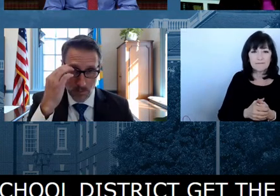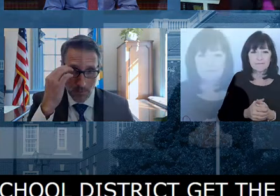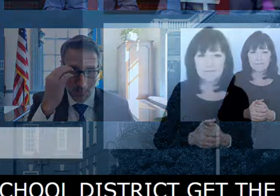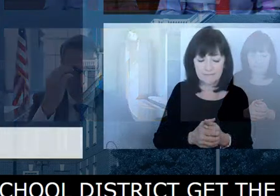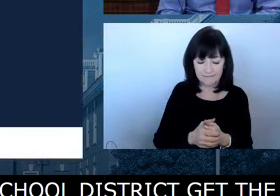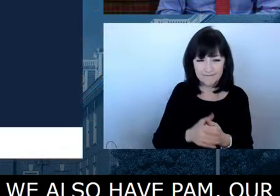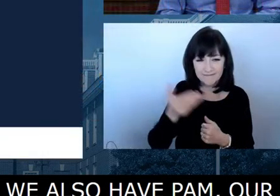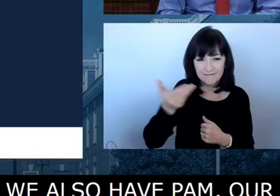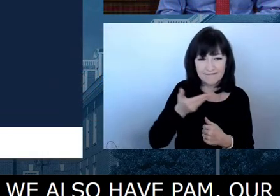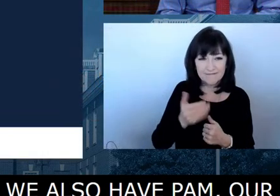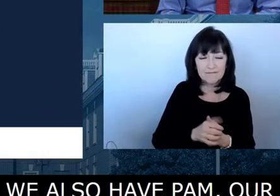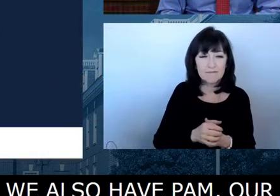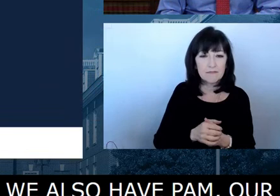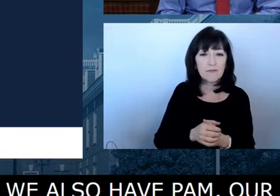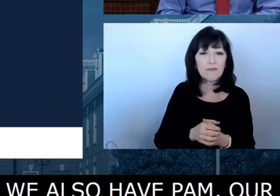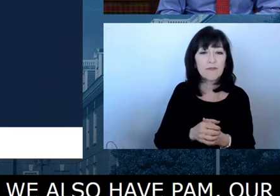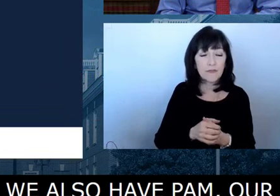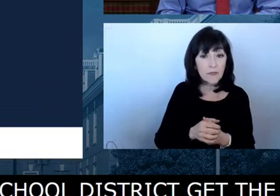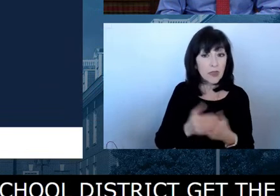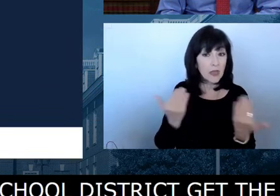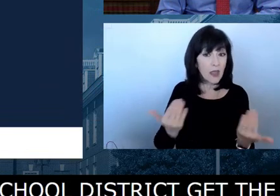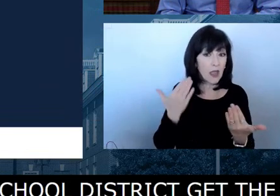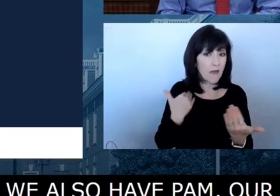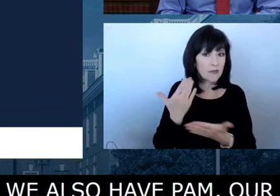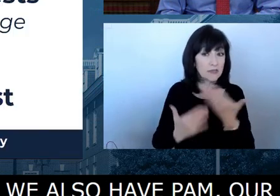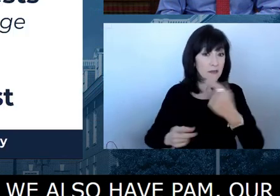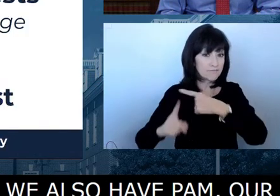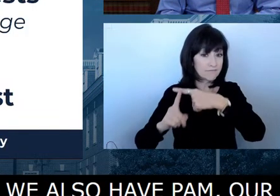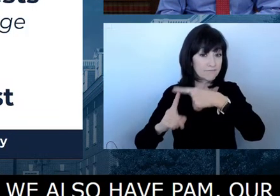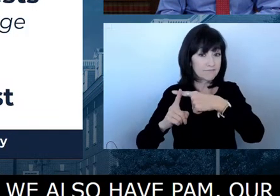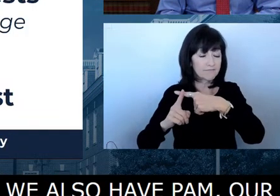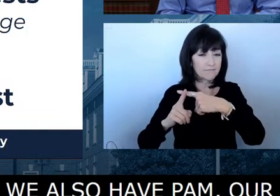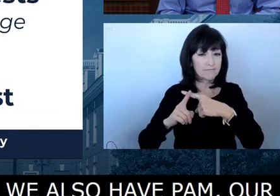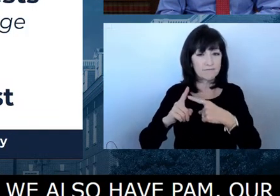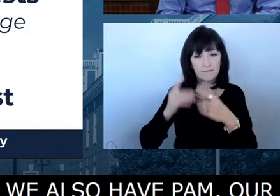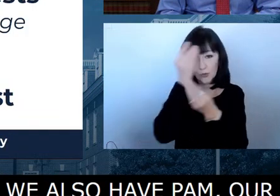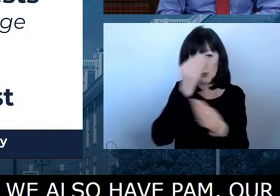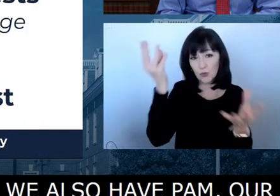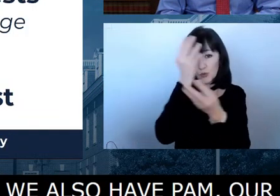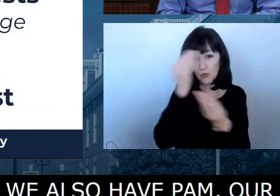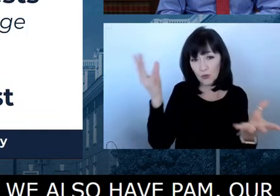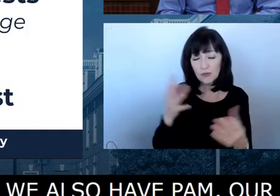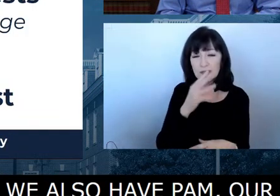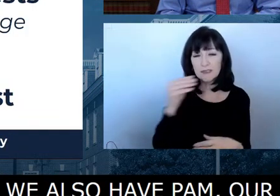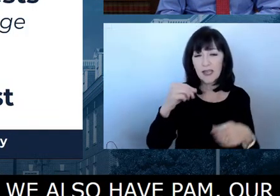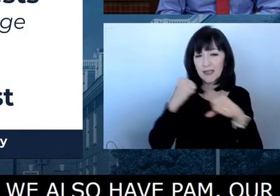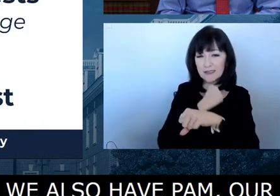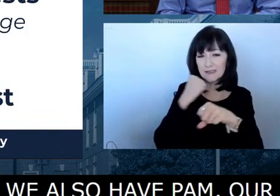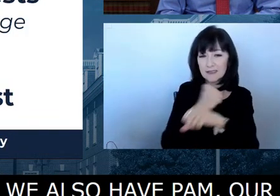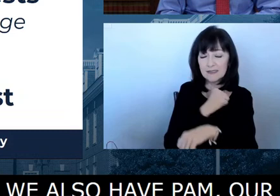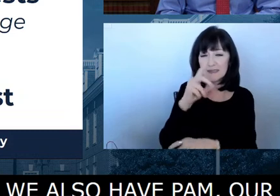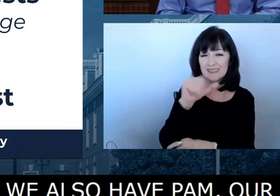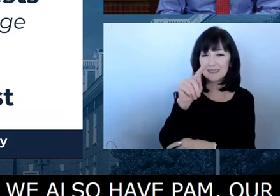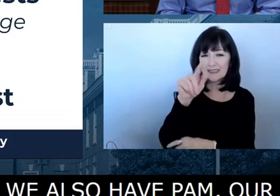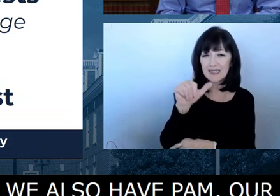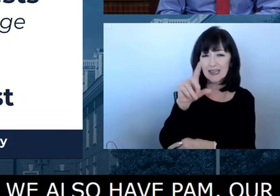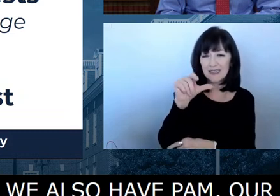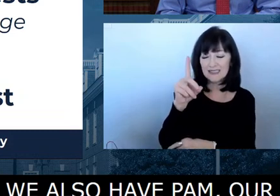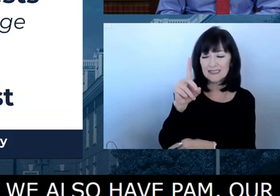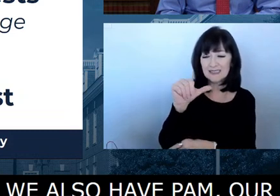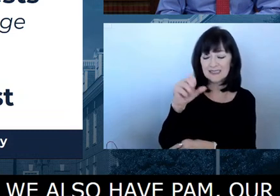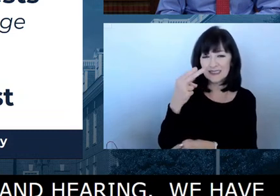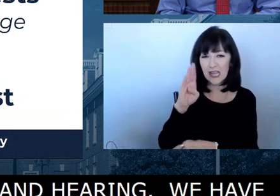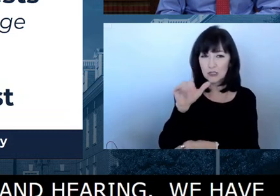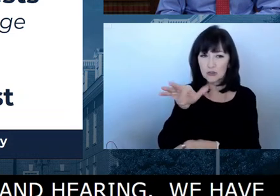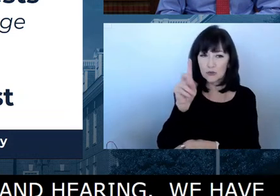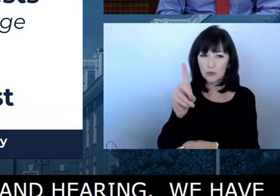So we've got some good news, and we're going to go right to the data dashboard. Really some good news this week in terms of the data